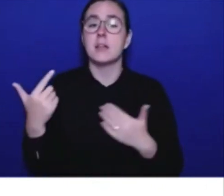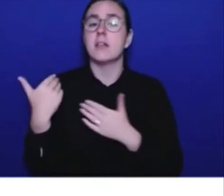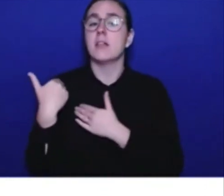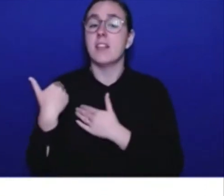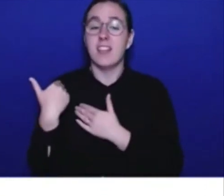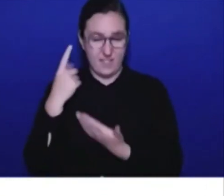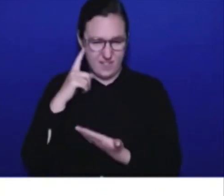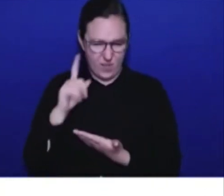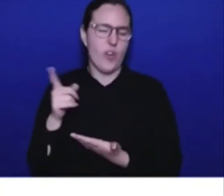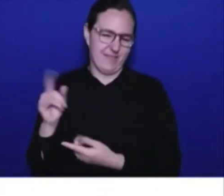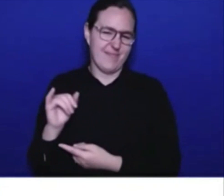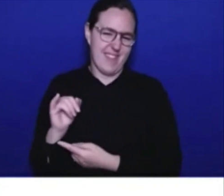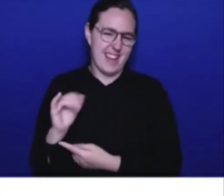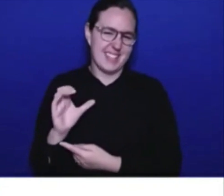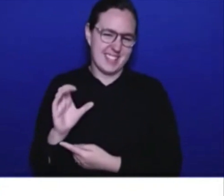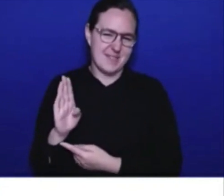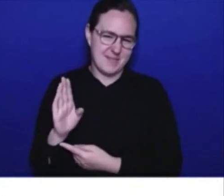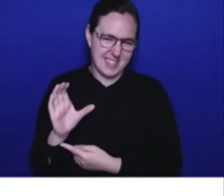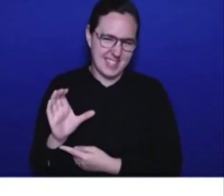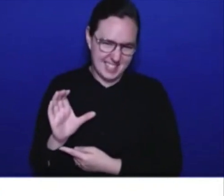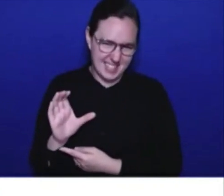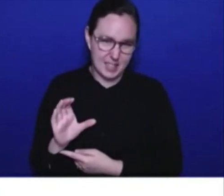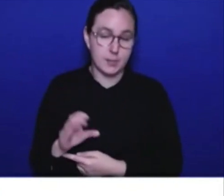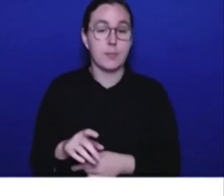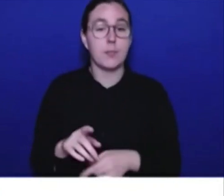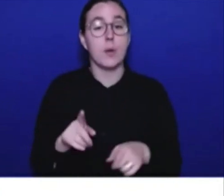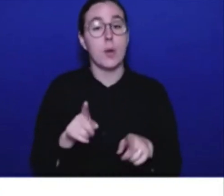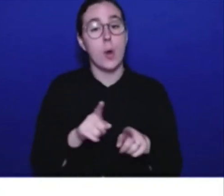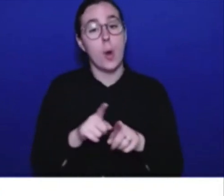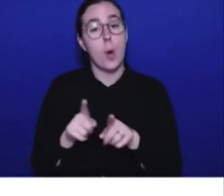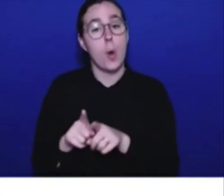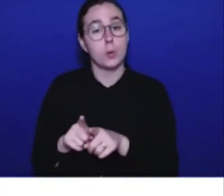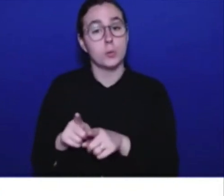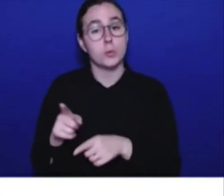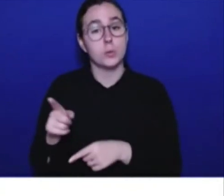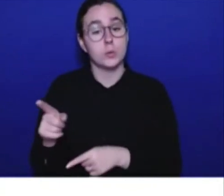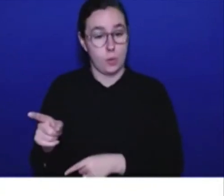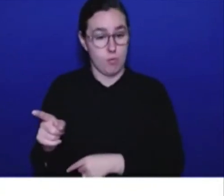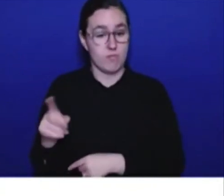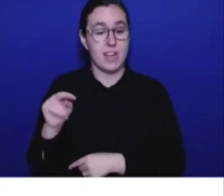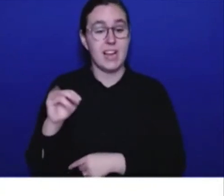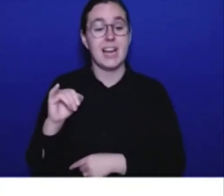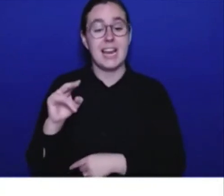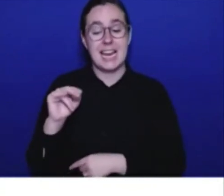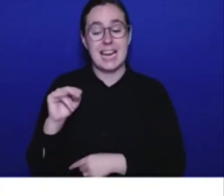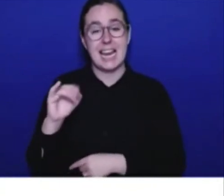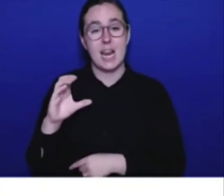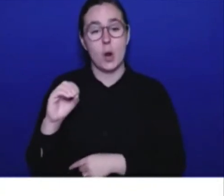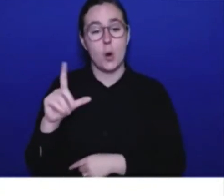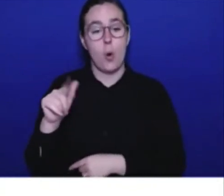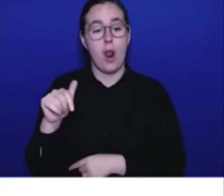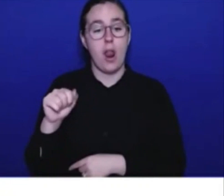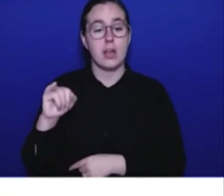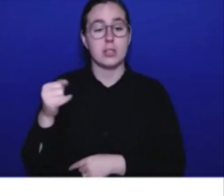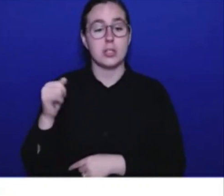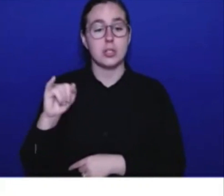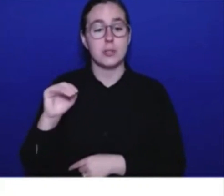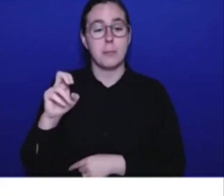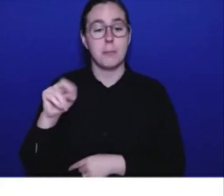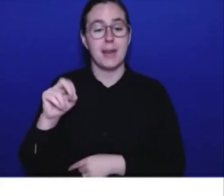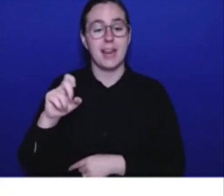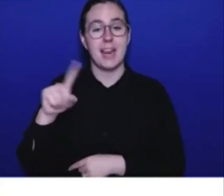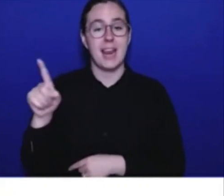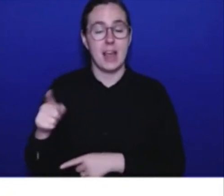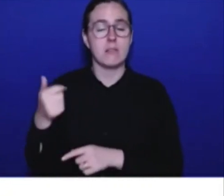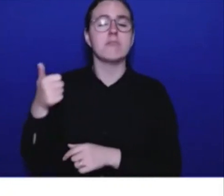saw, MLA for North Vancouver Seymour, and Nicholas Jimenez, CEO of ICBC. And I'd also like to take a moment to congratulate